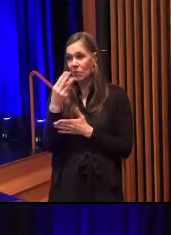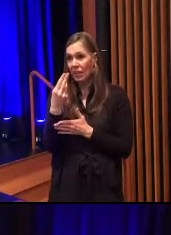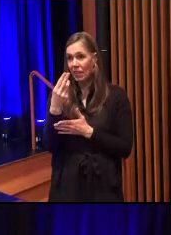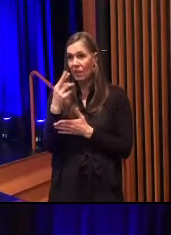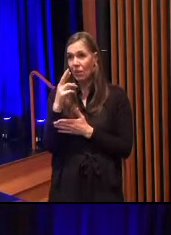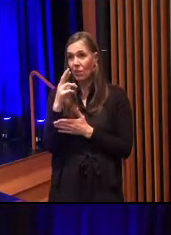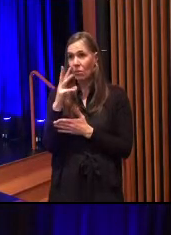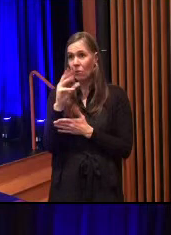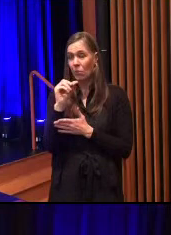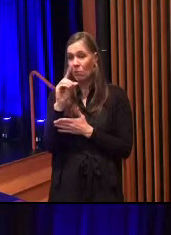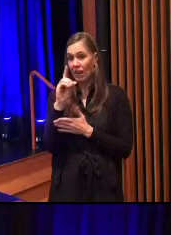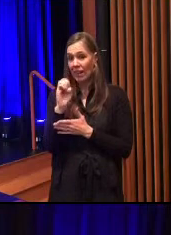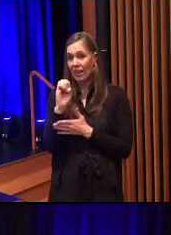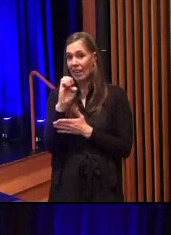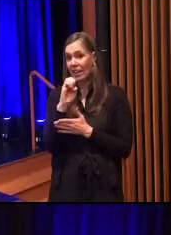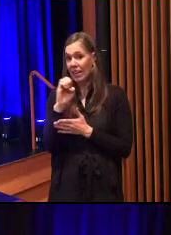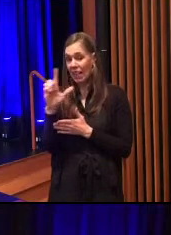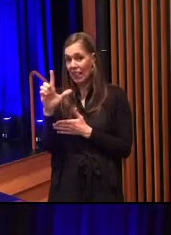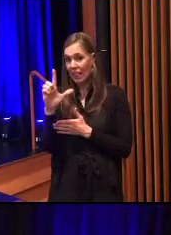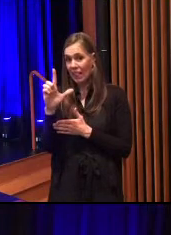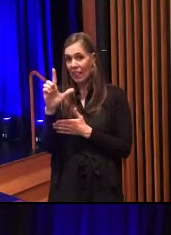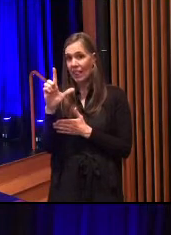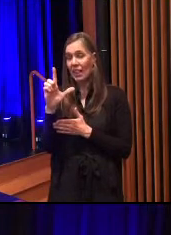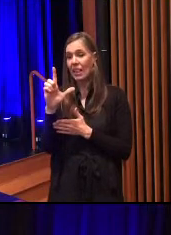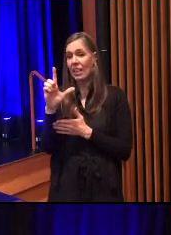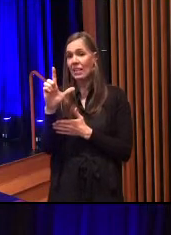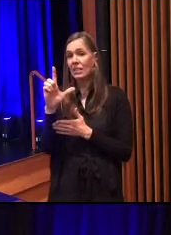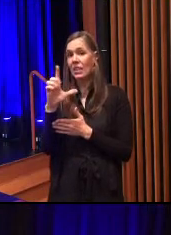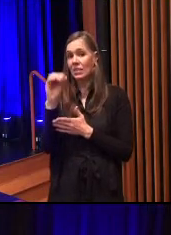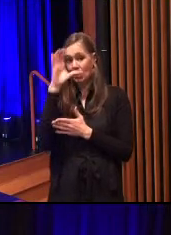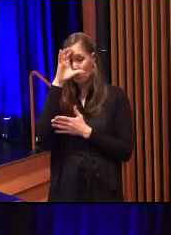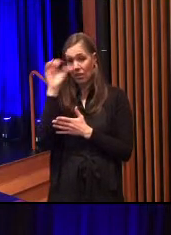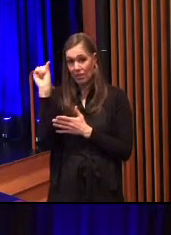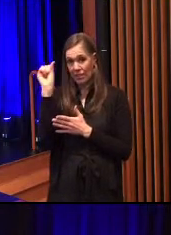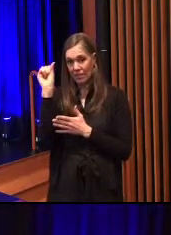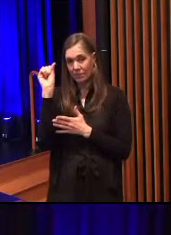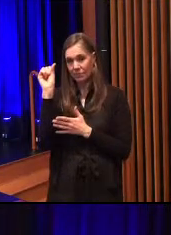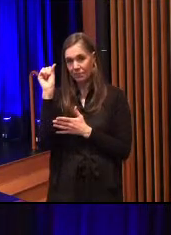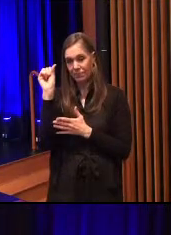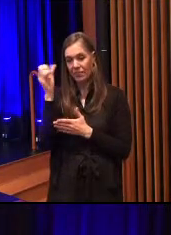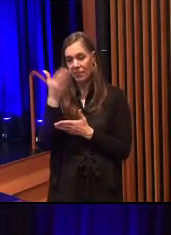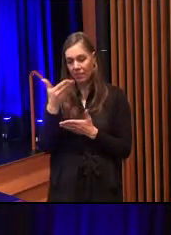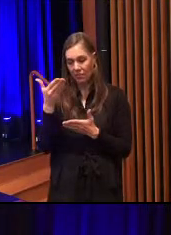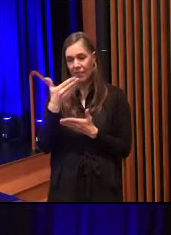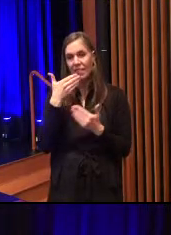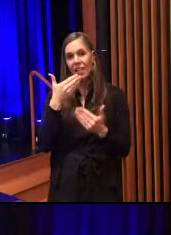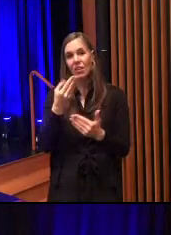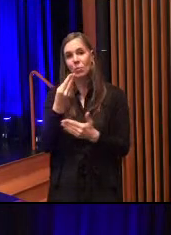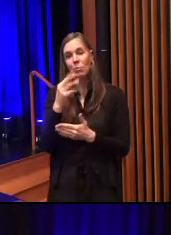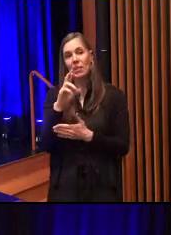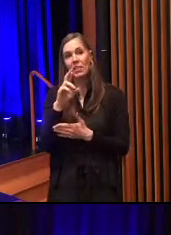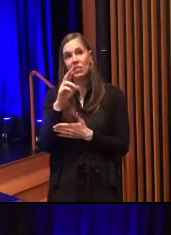And acting president, Craig. Here. Thank you, Mr. Harris.